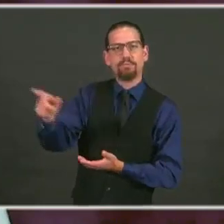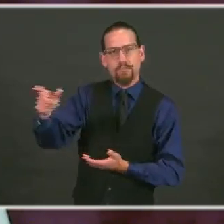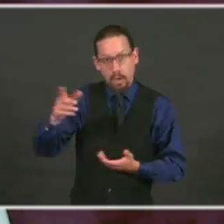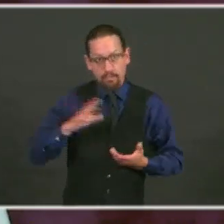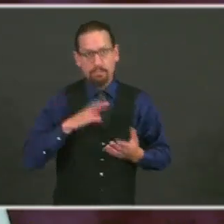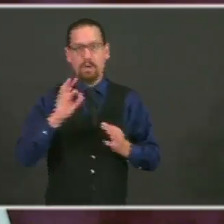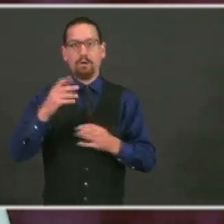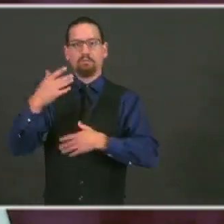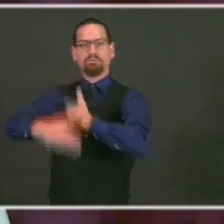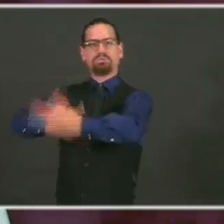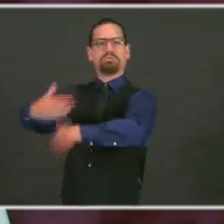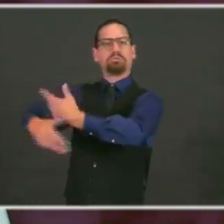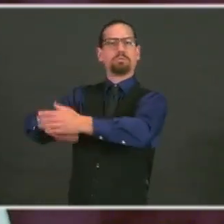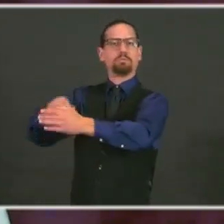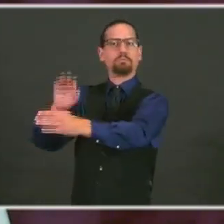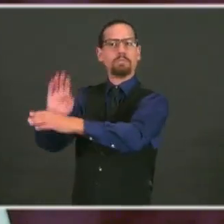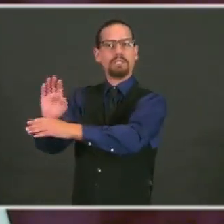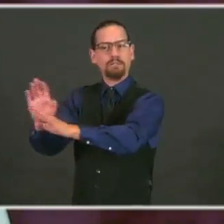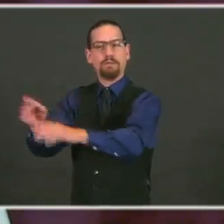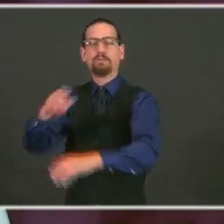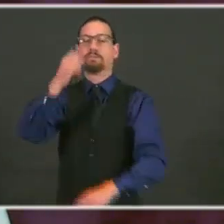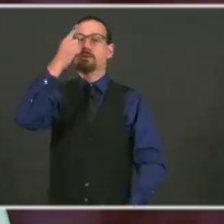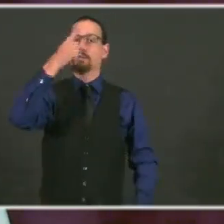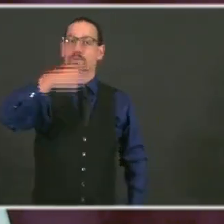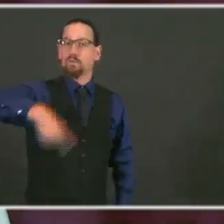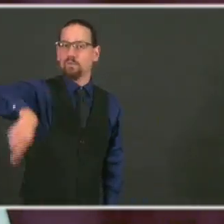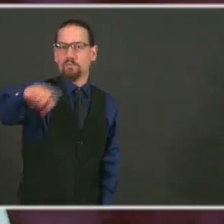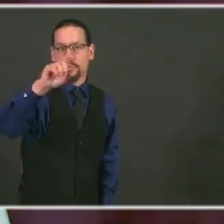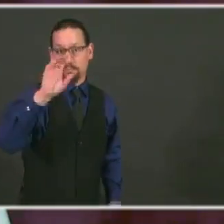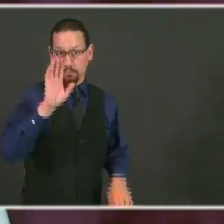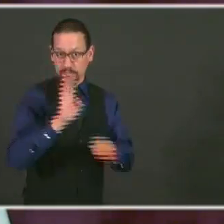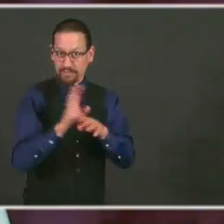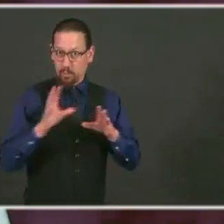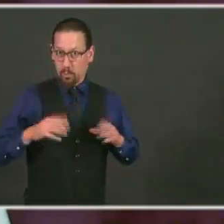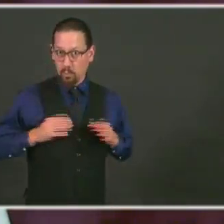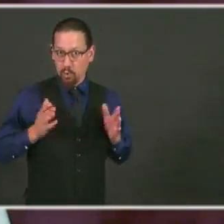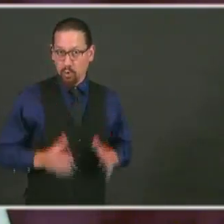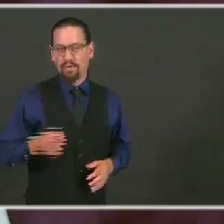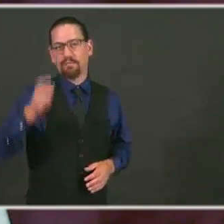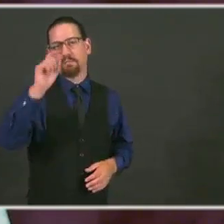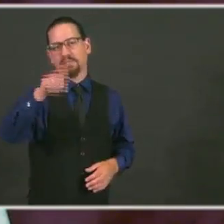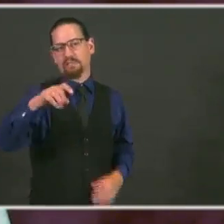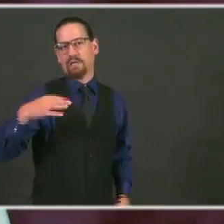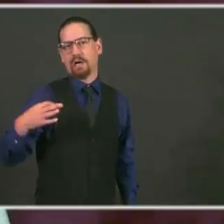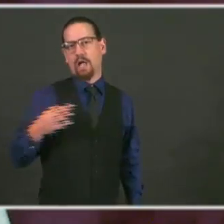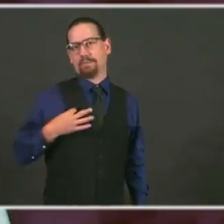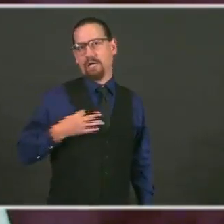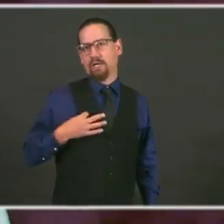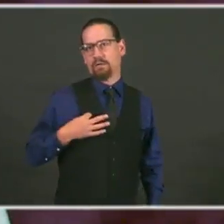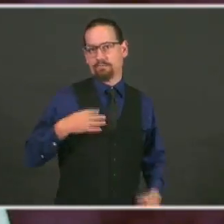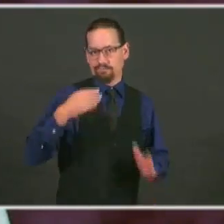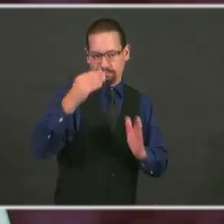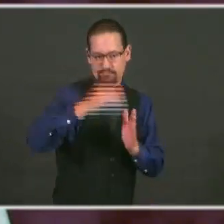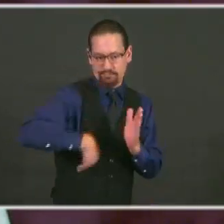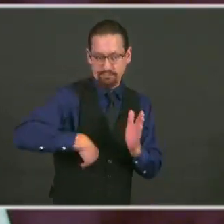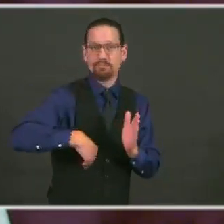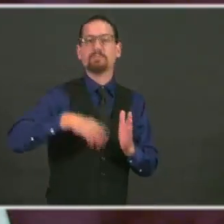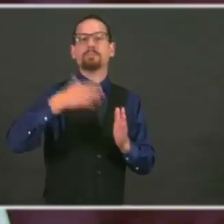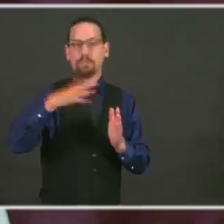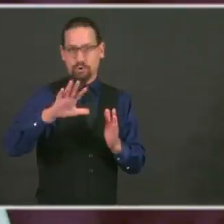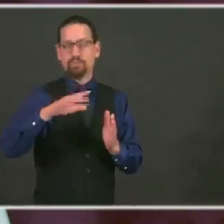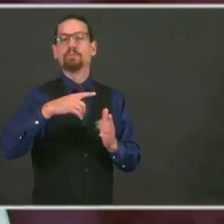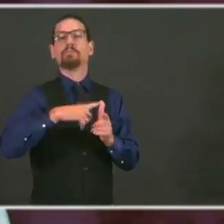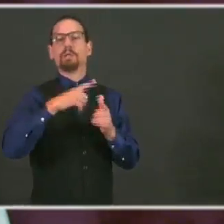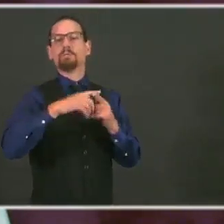and it's all part of the Take It Outside campaign. So if you're a small business and you're hearing